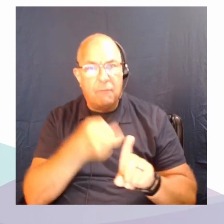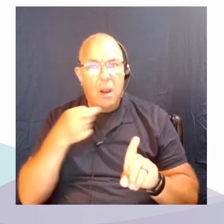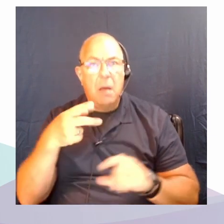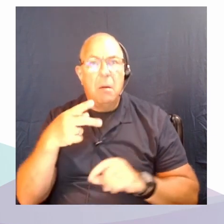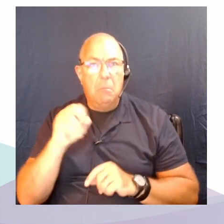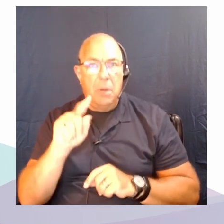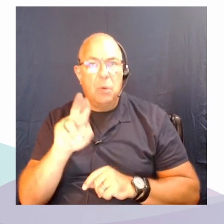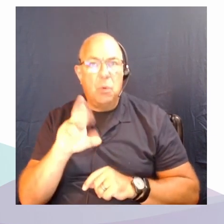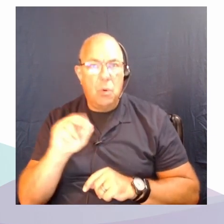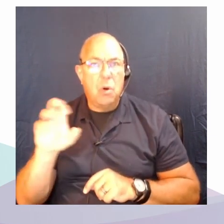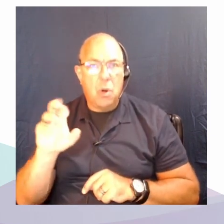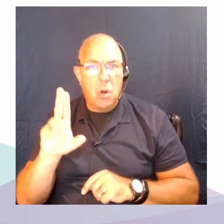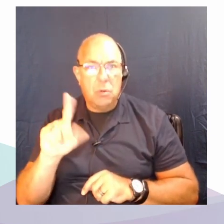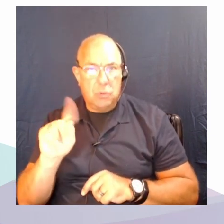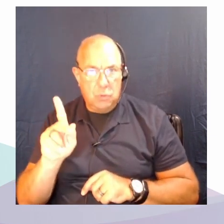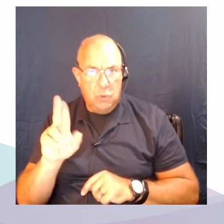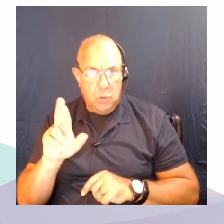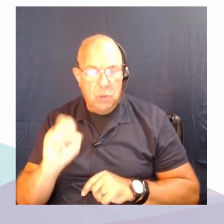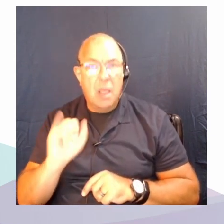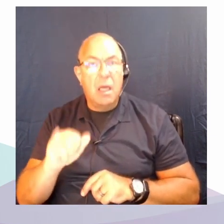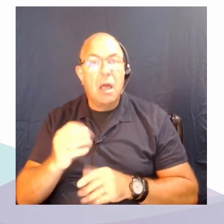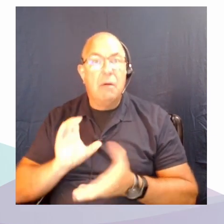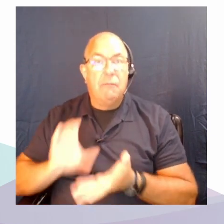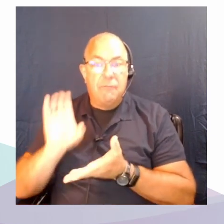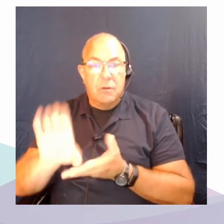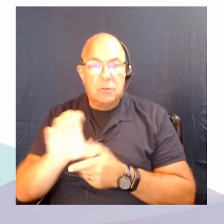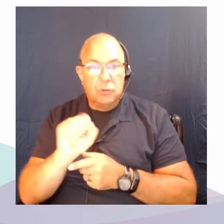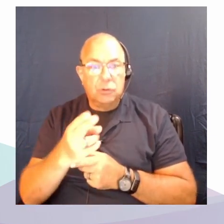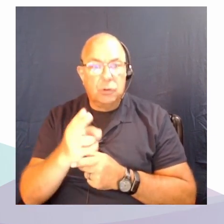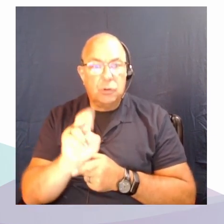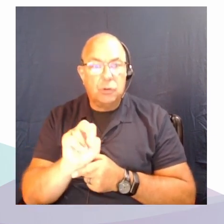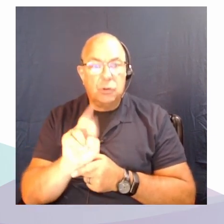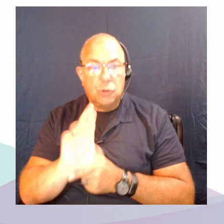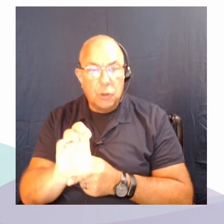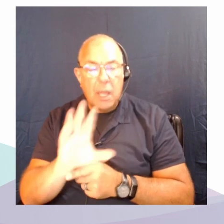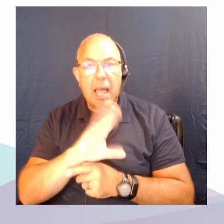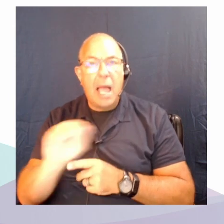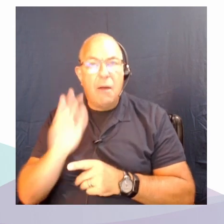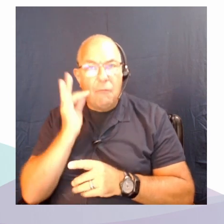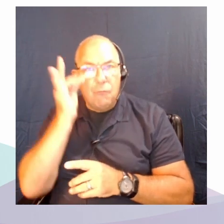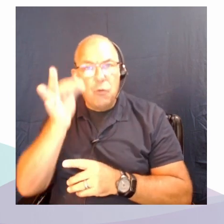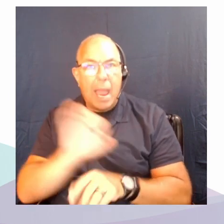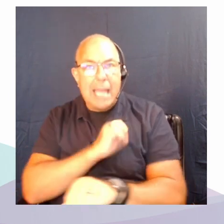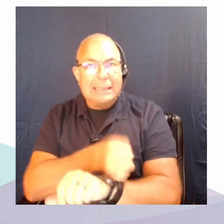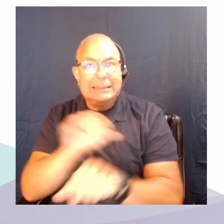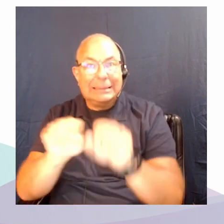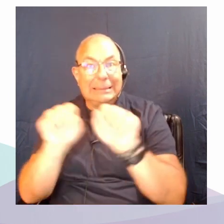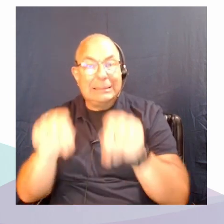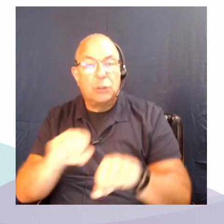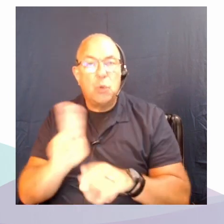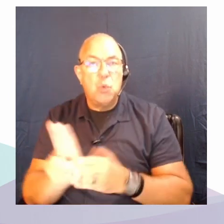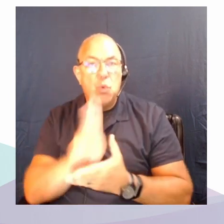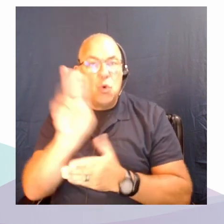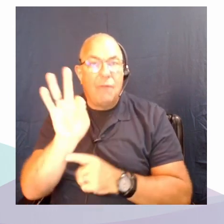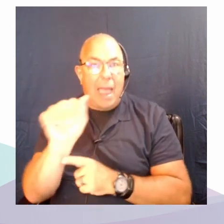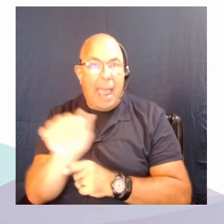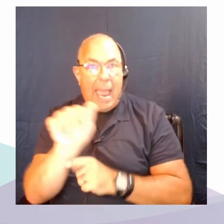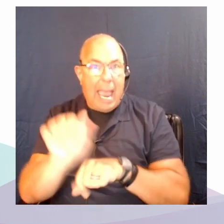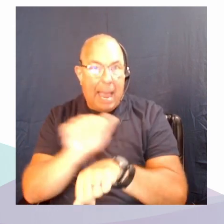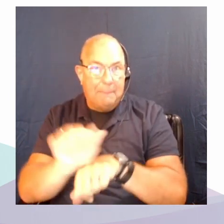is funded by SHIRC and by the Future Energy Systems at the University of Alberta, which is the Canada First Research Excellence Fund.